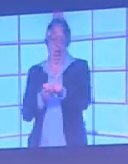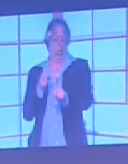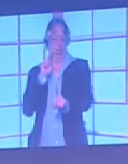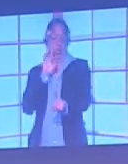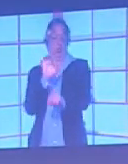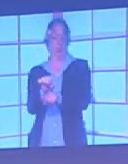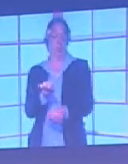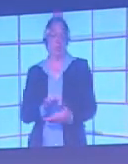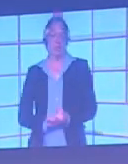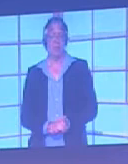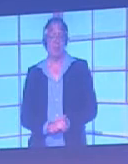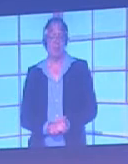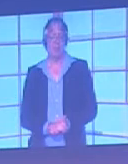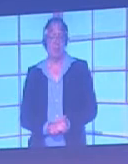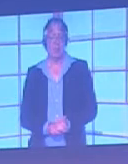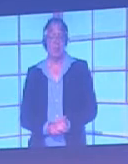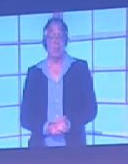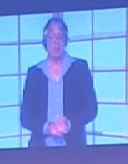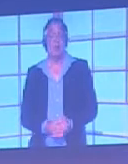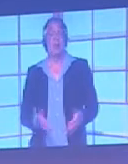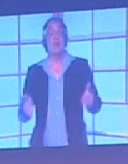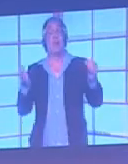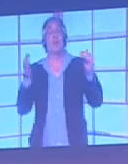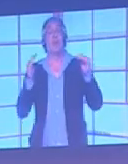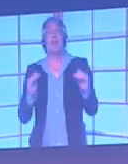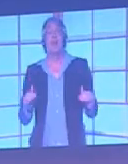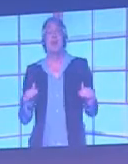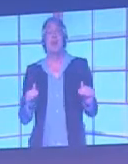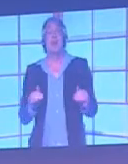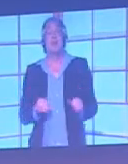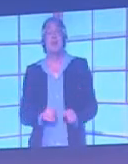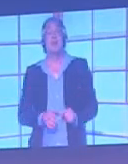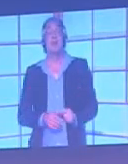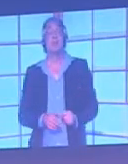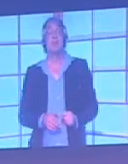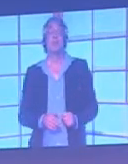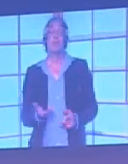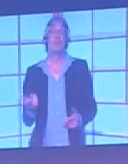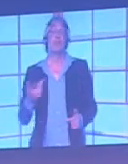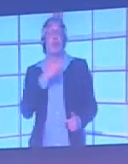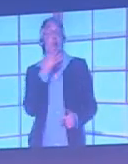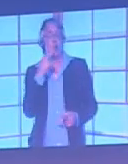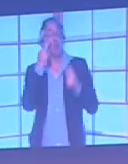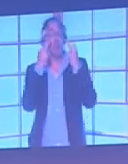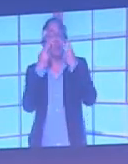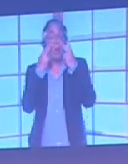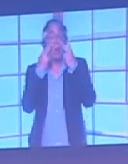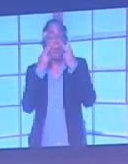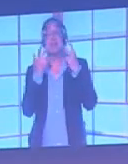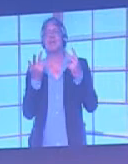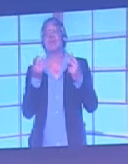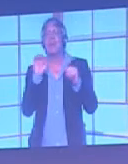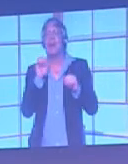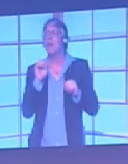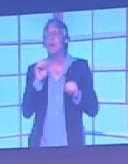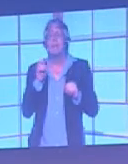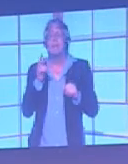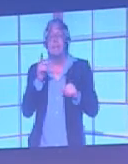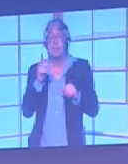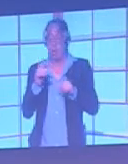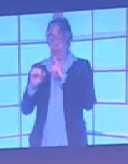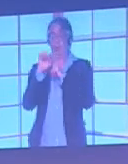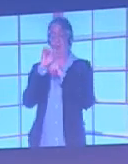Other factors that can affect a colour blind spectator's experience are the referee's input. Because sometimes